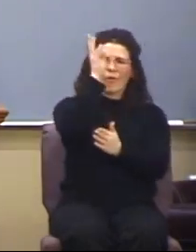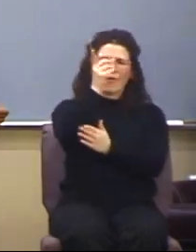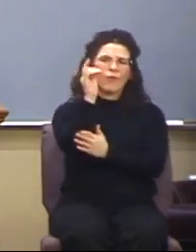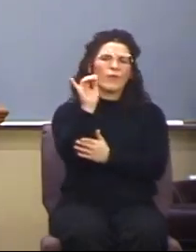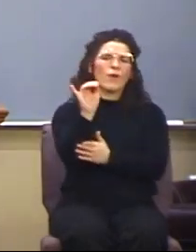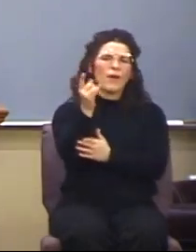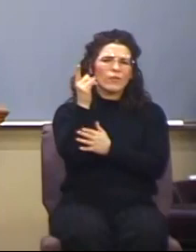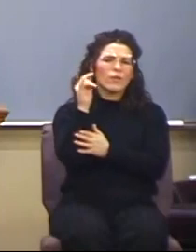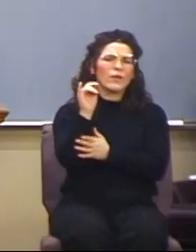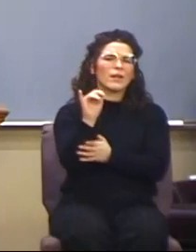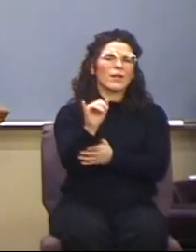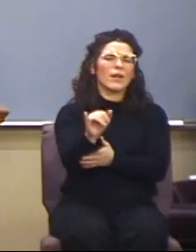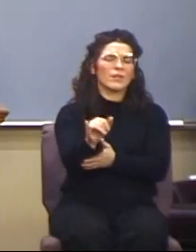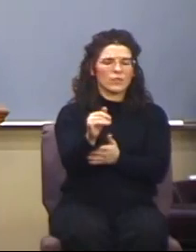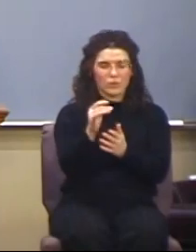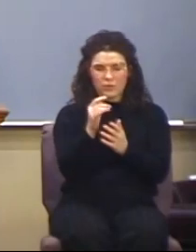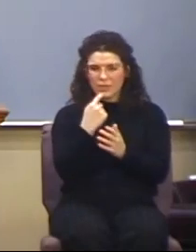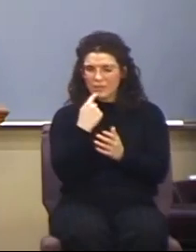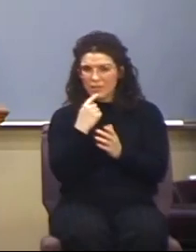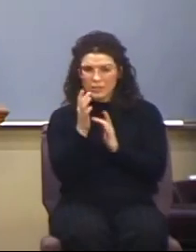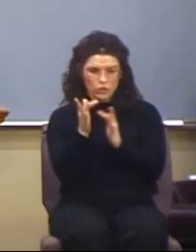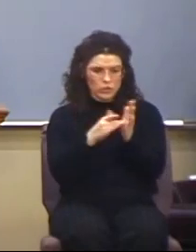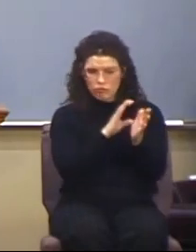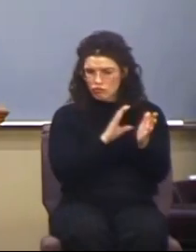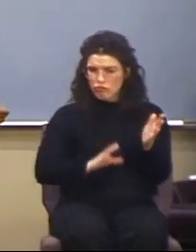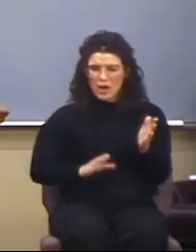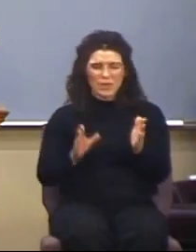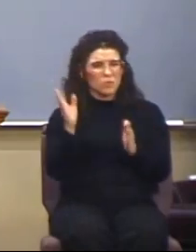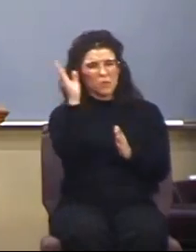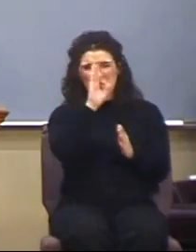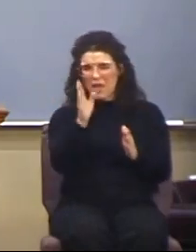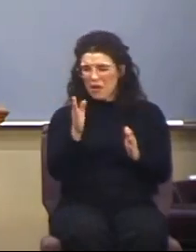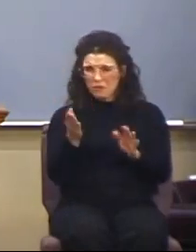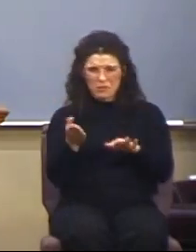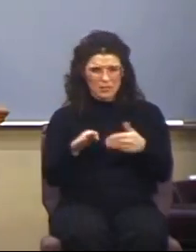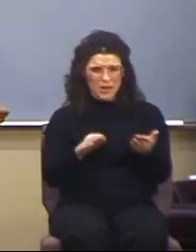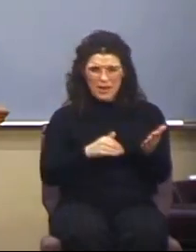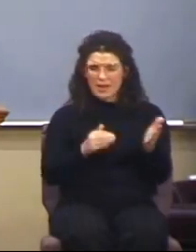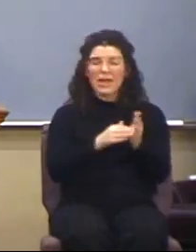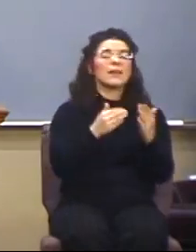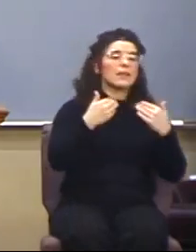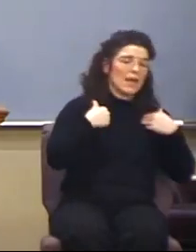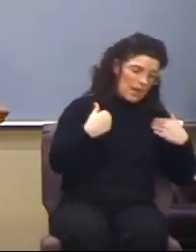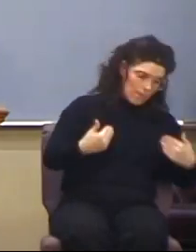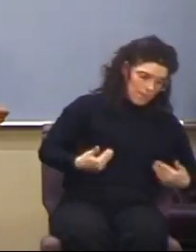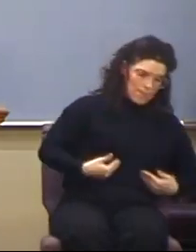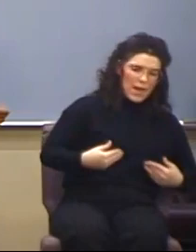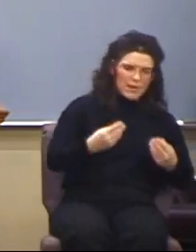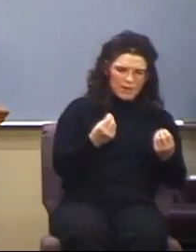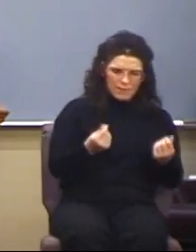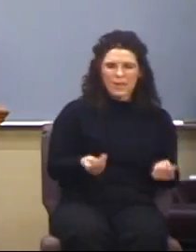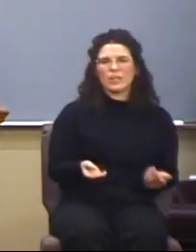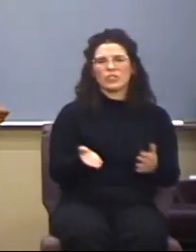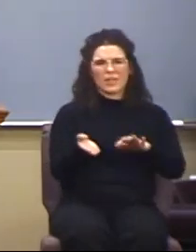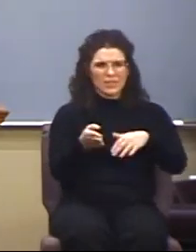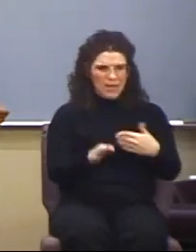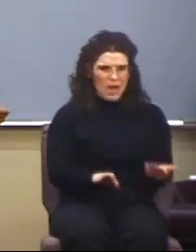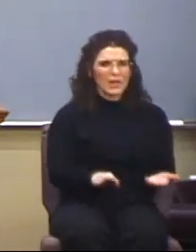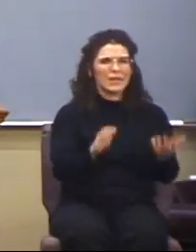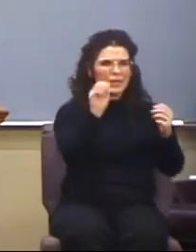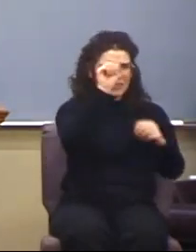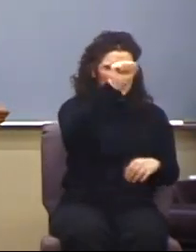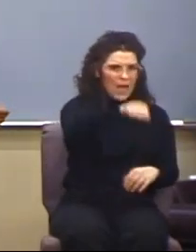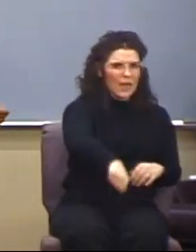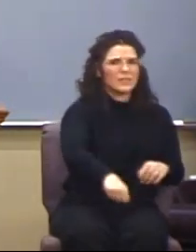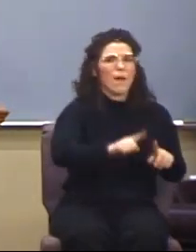immortality. Jesus will never be subject to death ever again. He had a body of flesh that did die. He was raised from the dead.